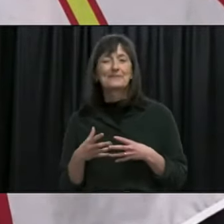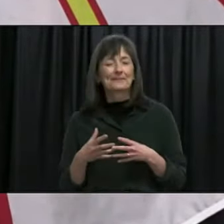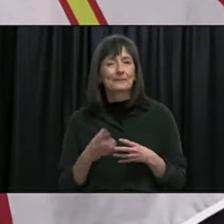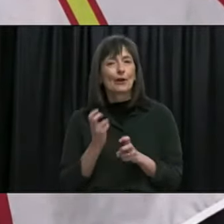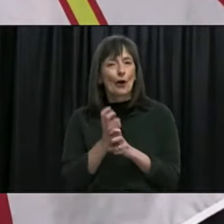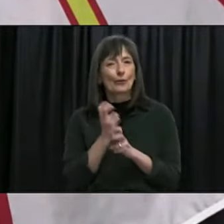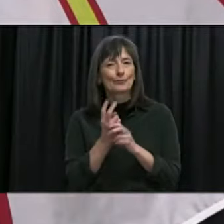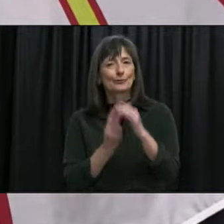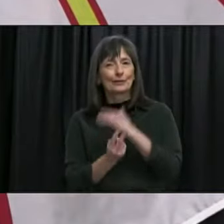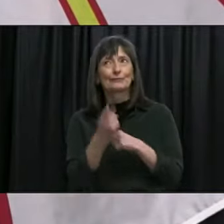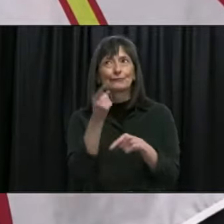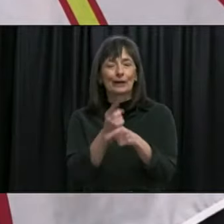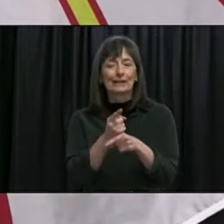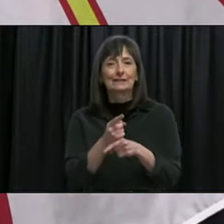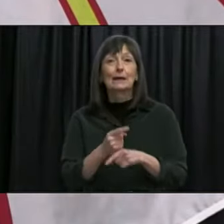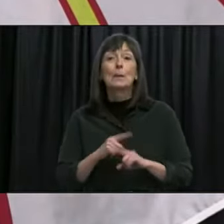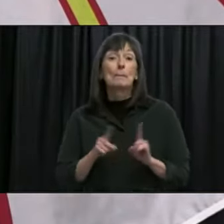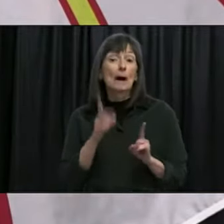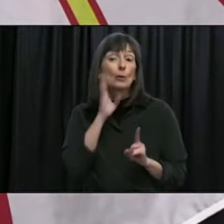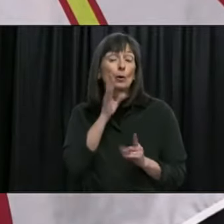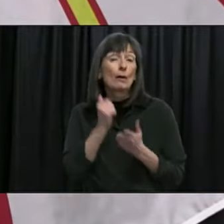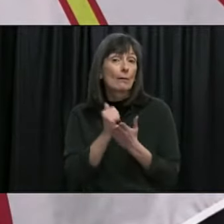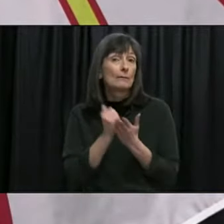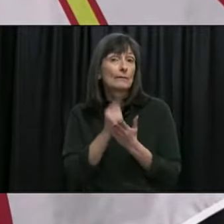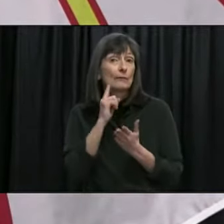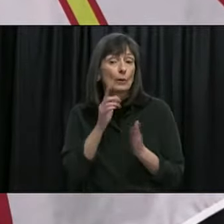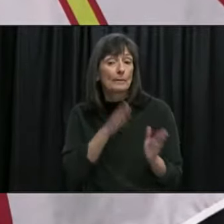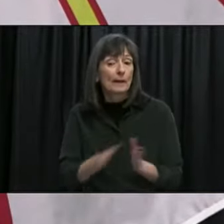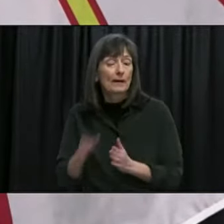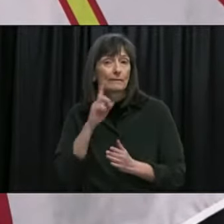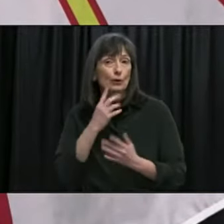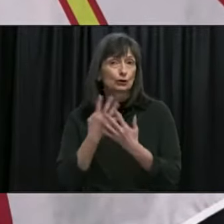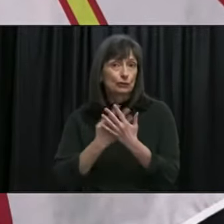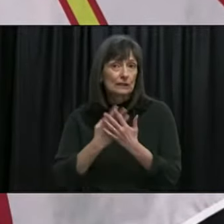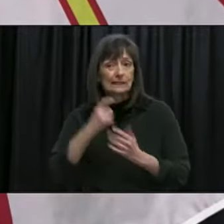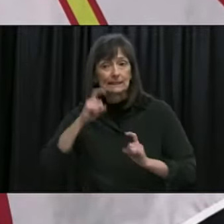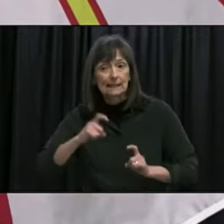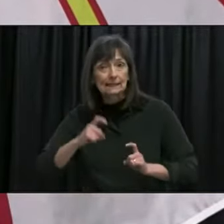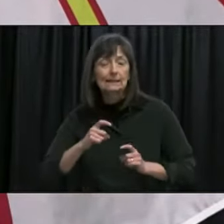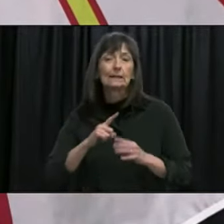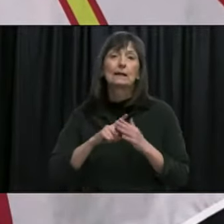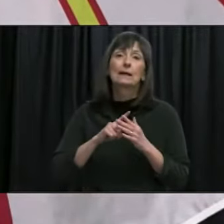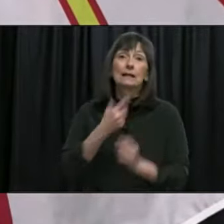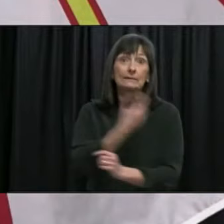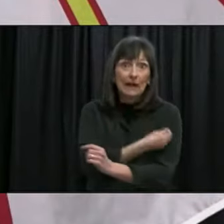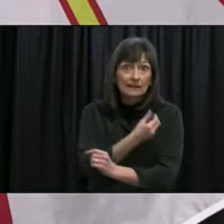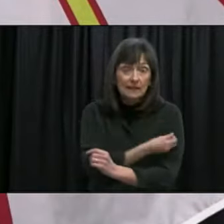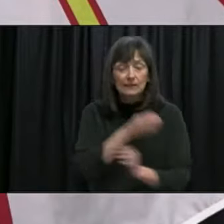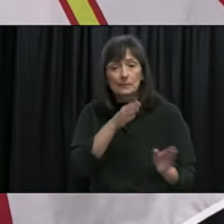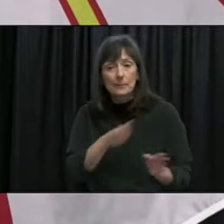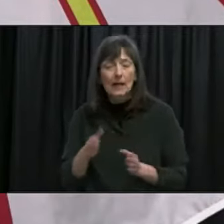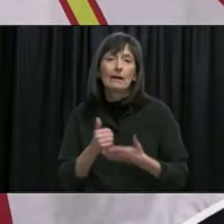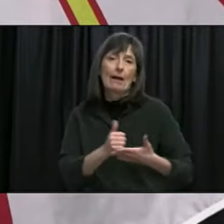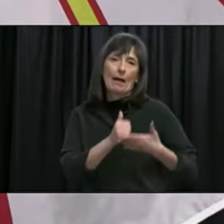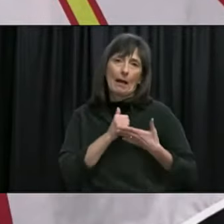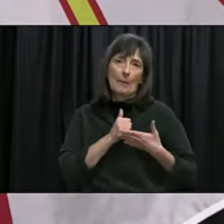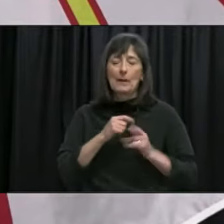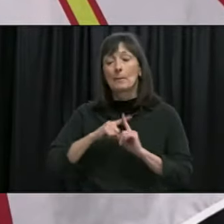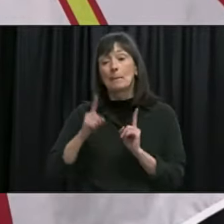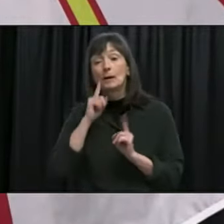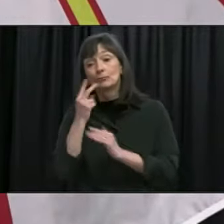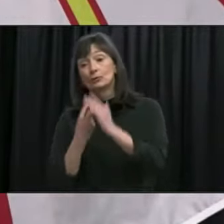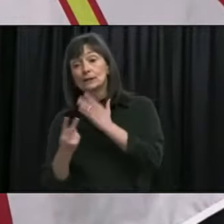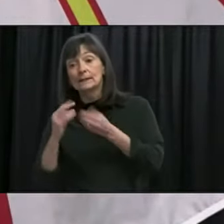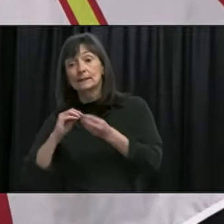strategies for vaccination in terms of strategies for screening but in terms of predicting cases in both the short and long term